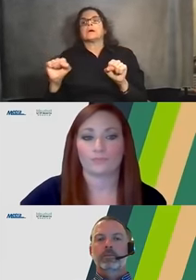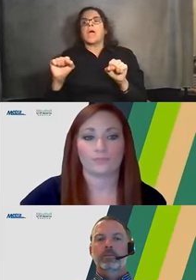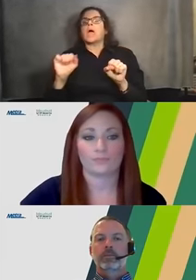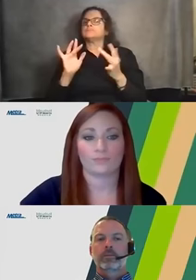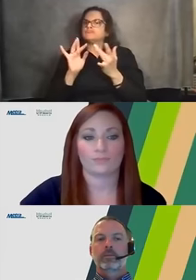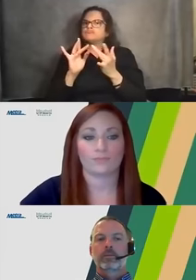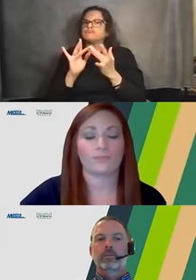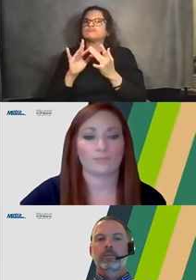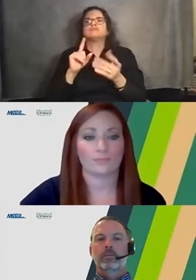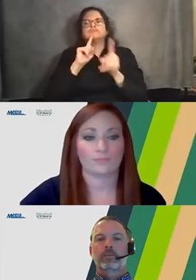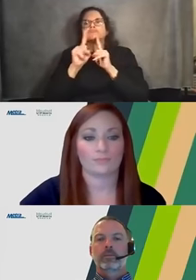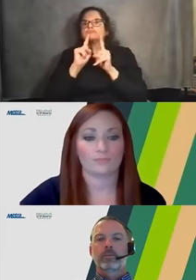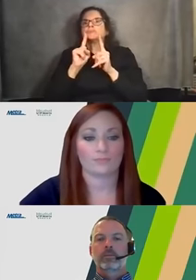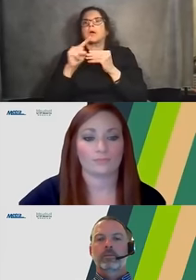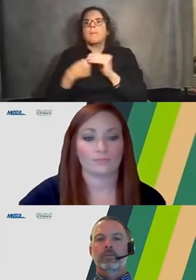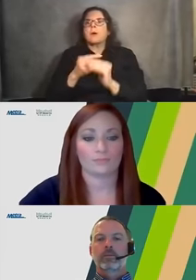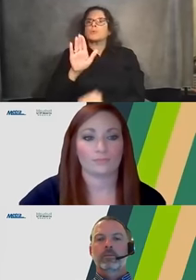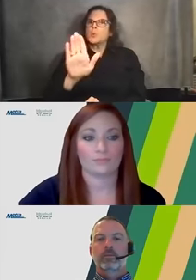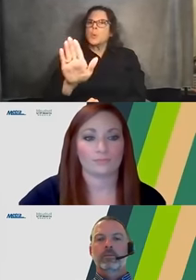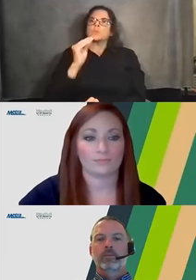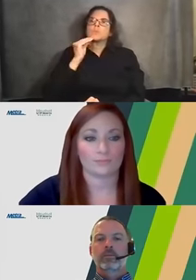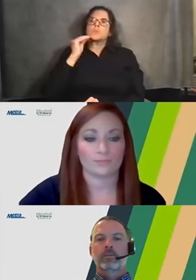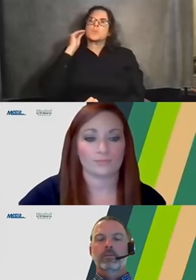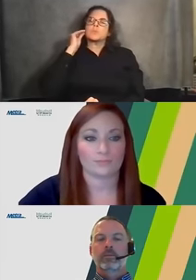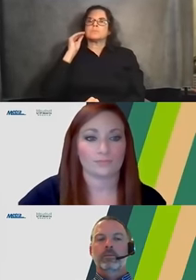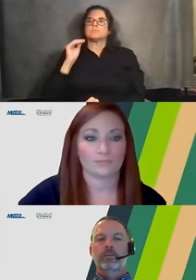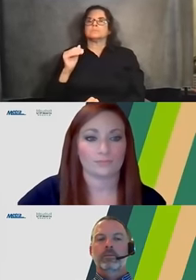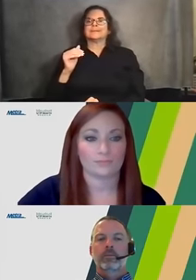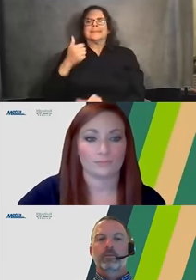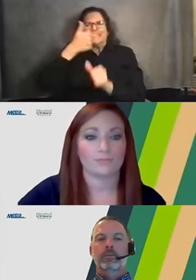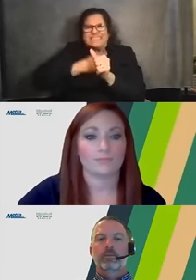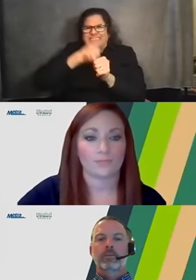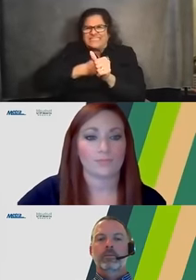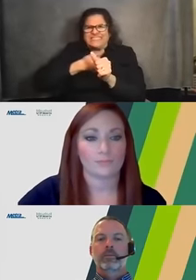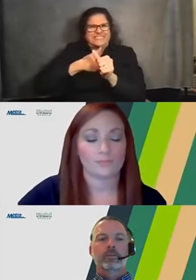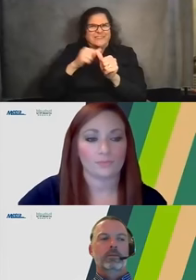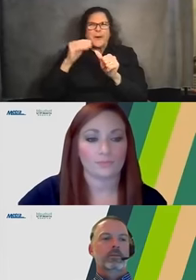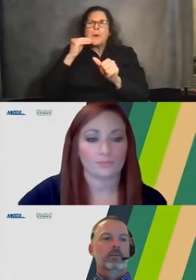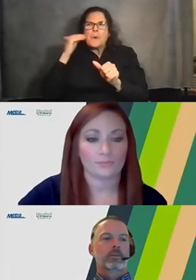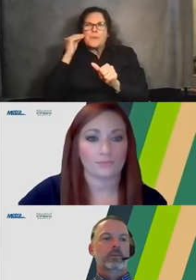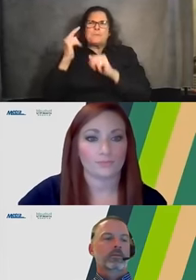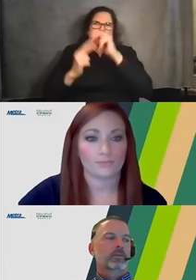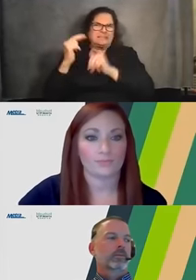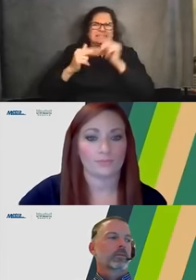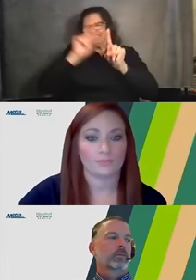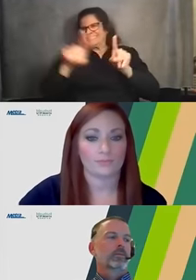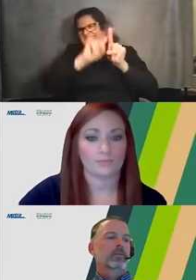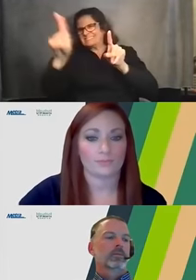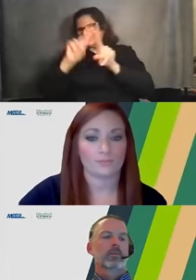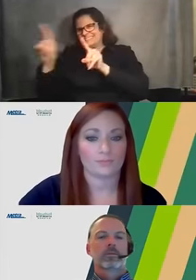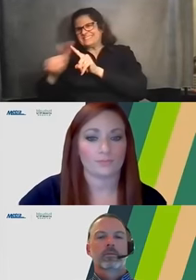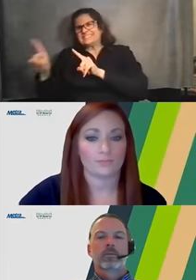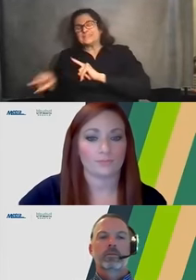or groups, but it really isn't sort of the same for everyone in the project area. So it's, um, probably easier to talk about that